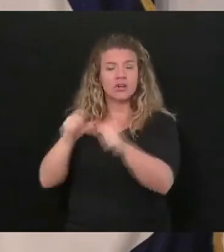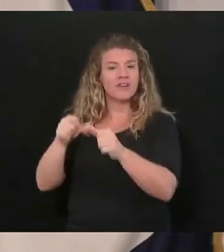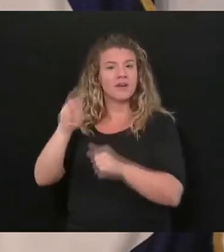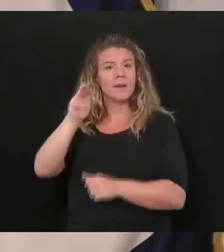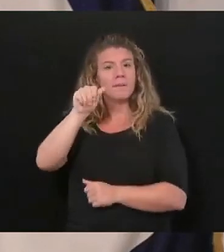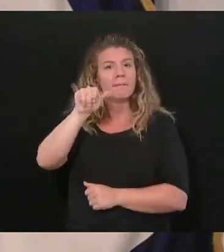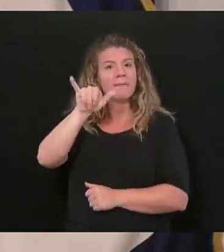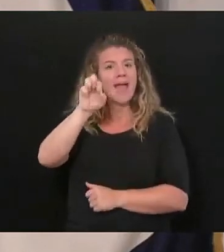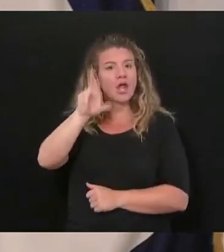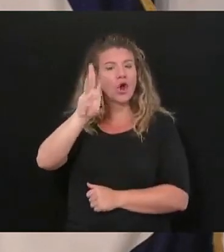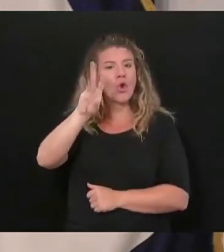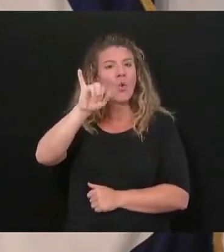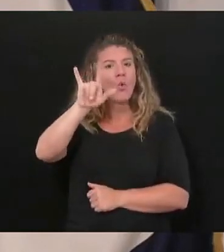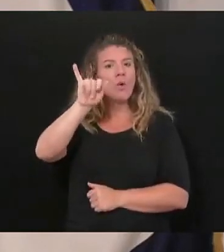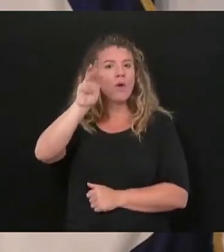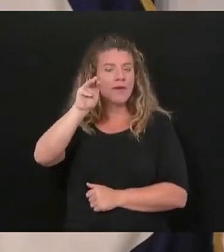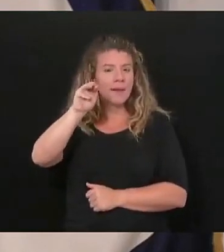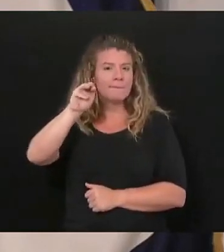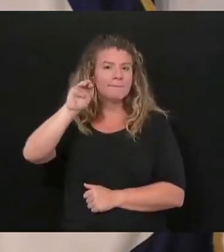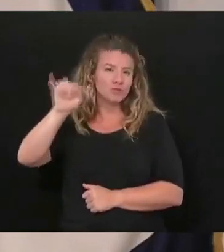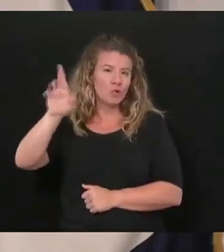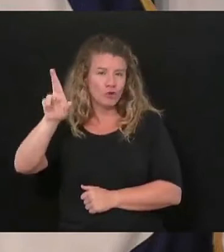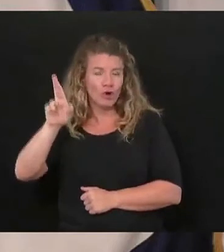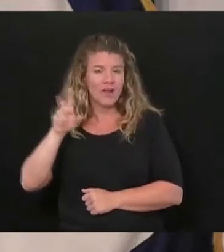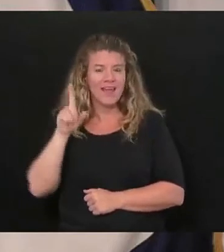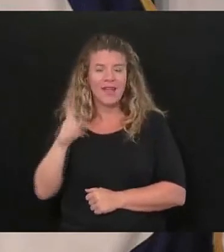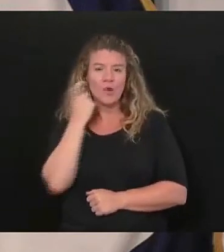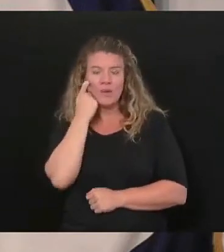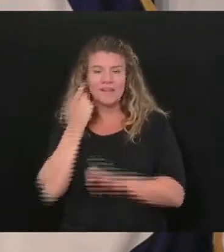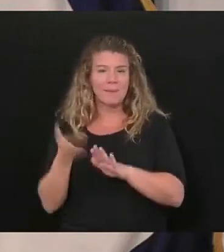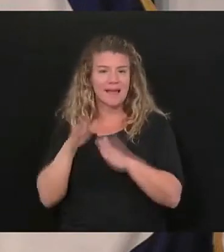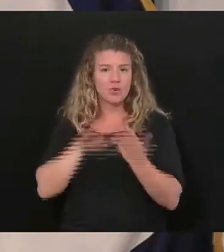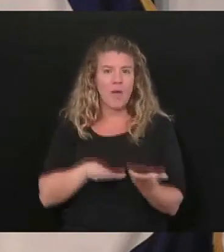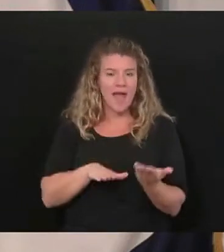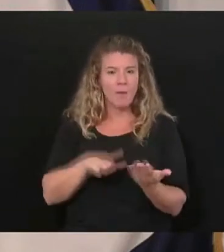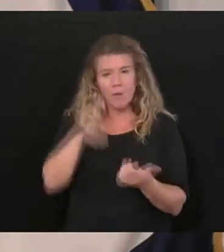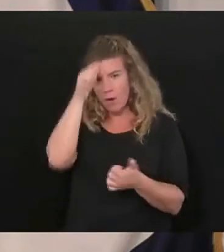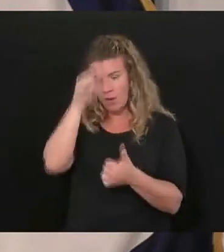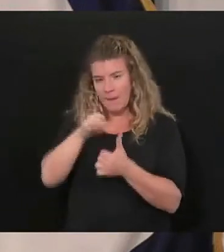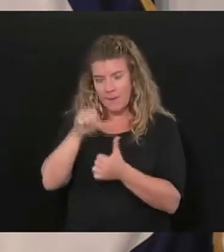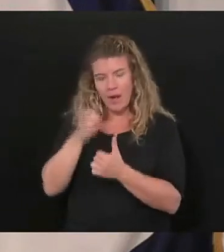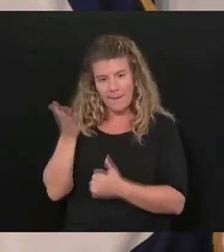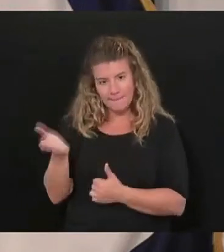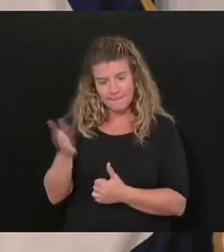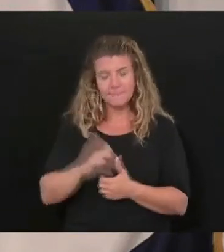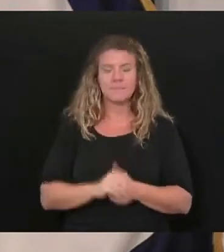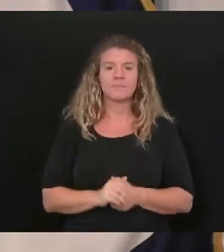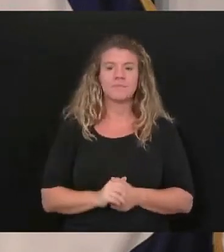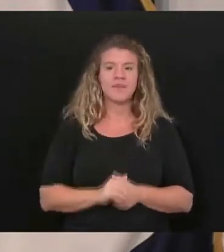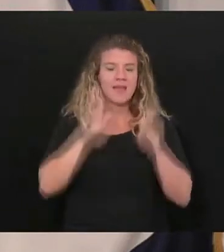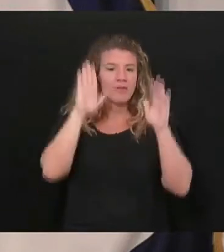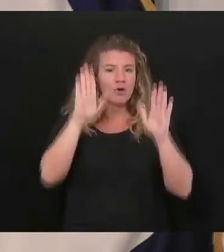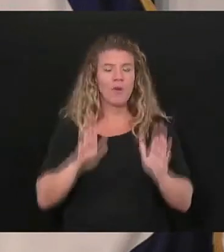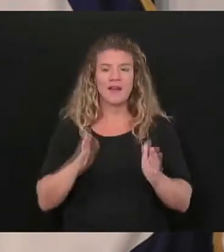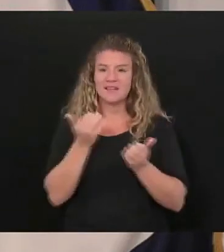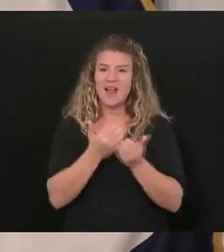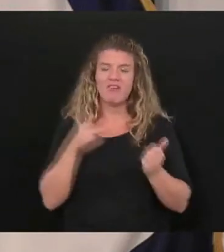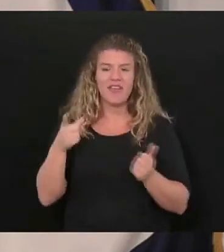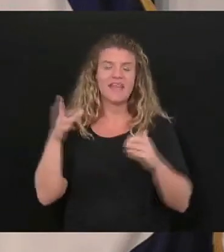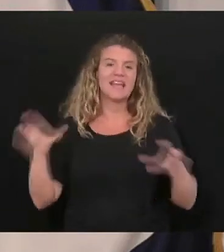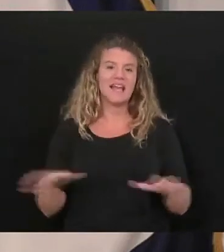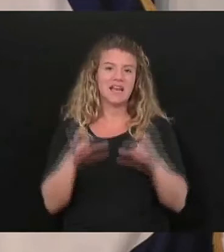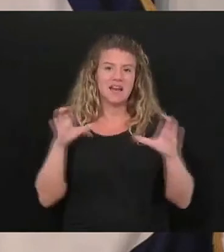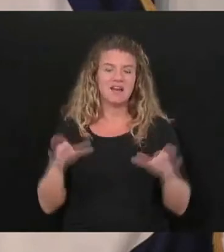and he's just passed away and let us all please remember him and all the greatness that he did and